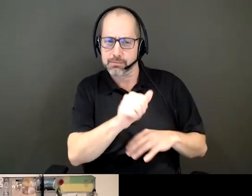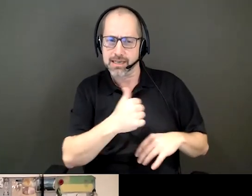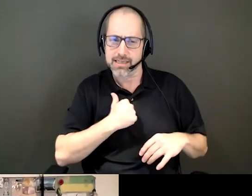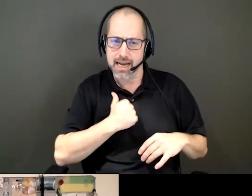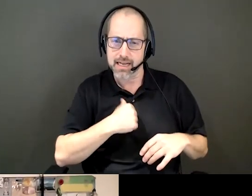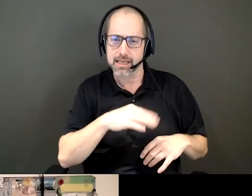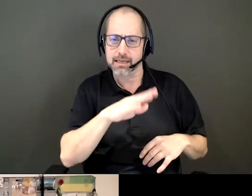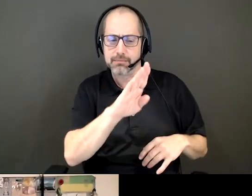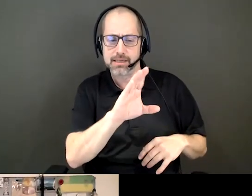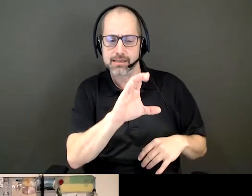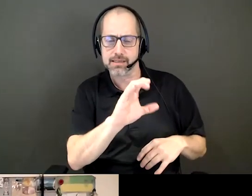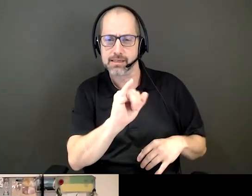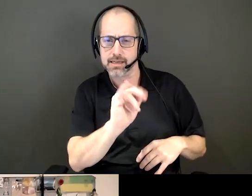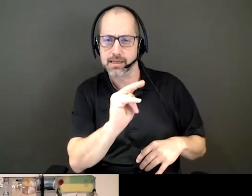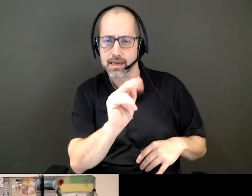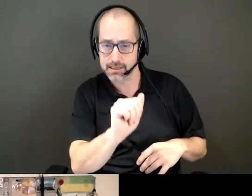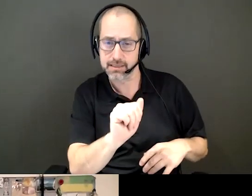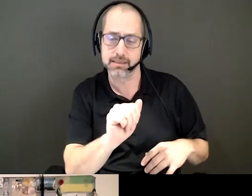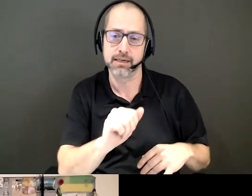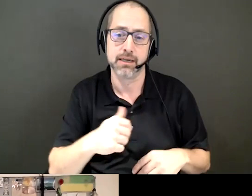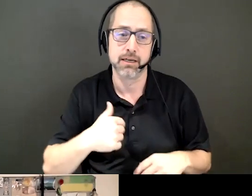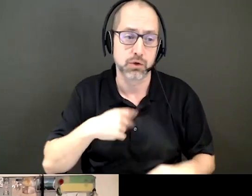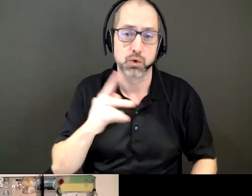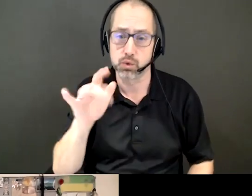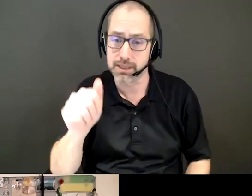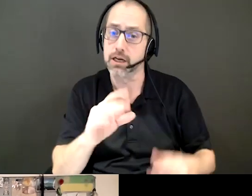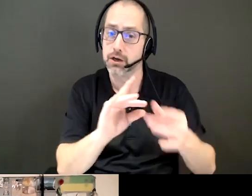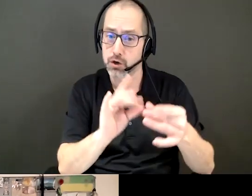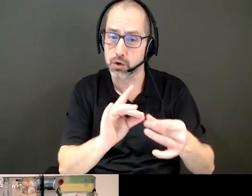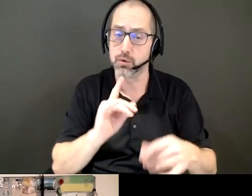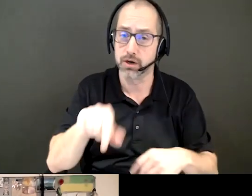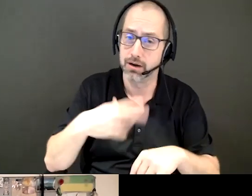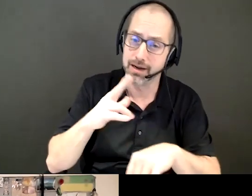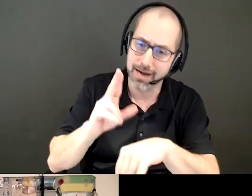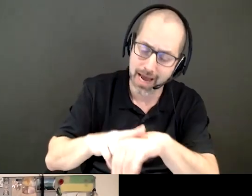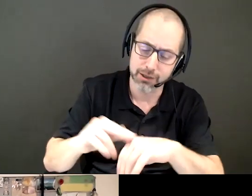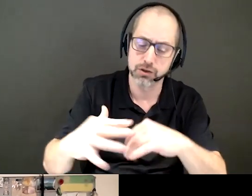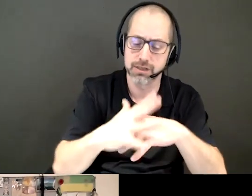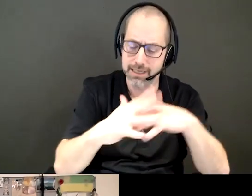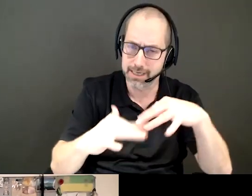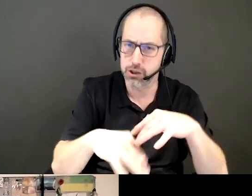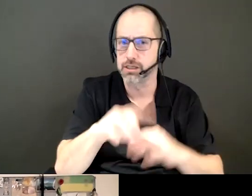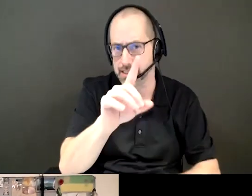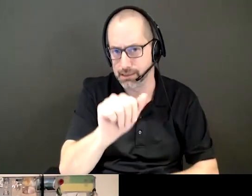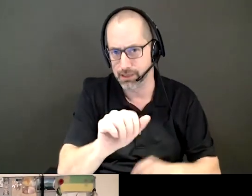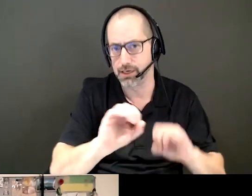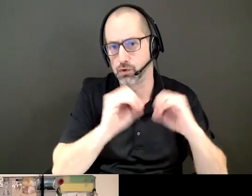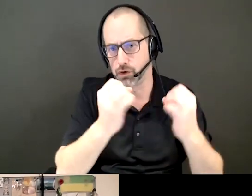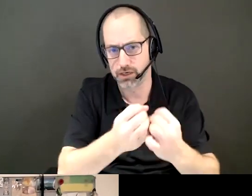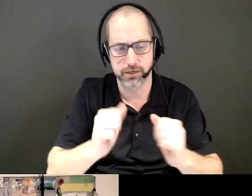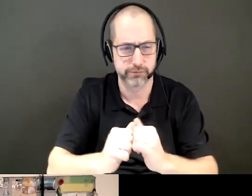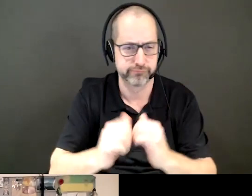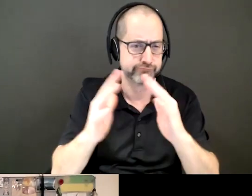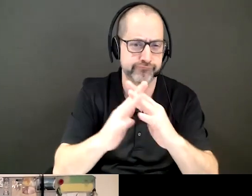Aboriginal Network on Disability Society. So as Krista noted, we're a national Indigenous Disability Organization. We've been around for